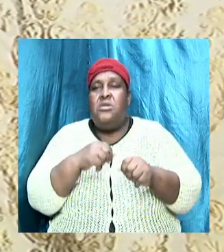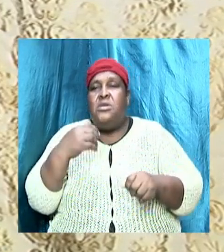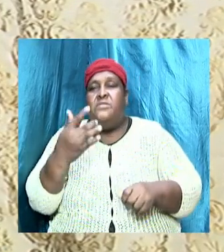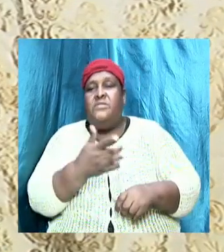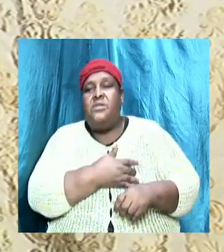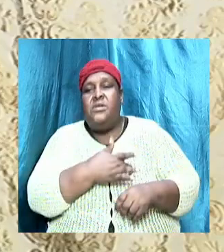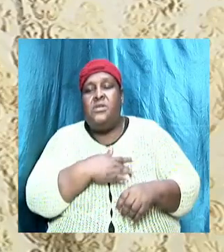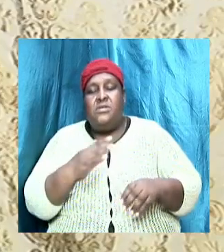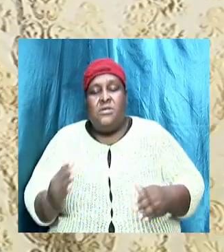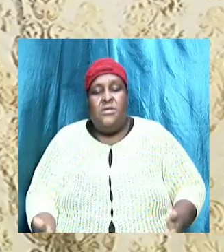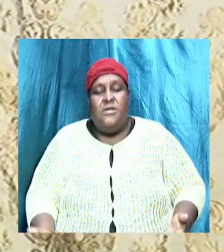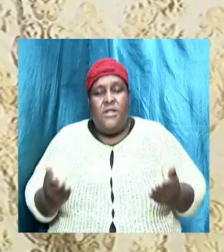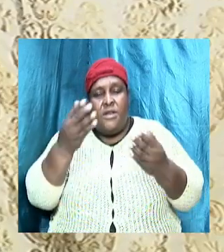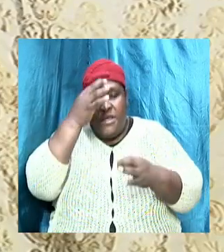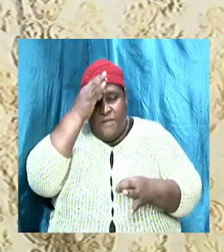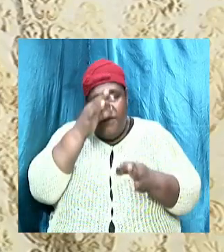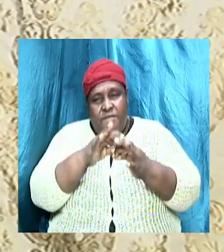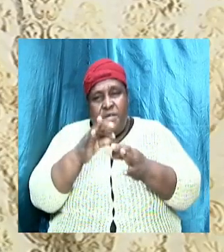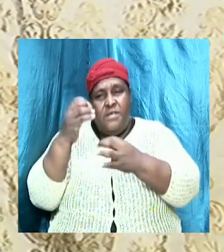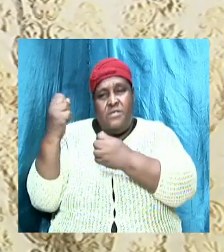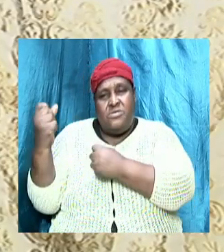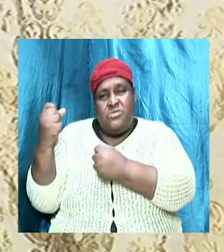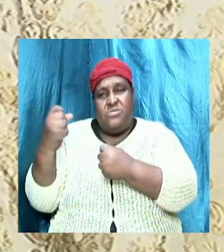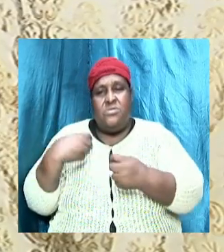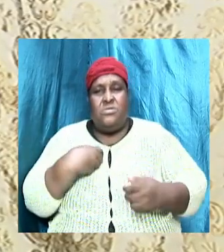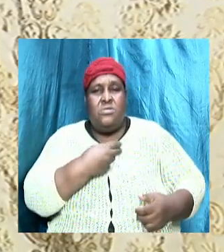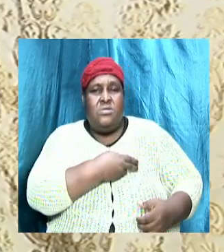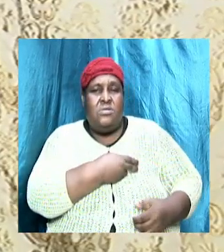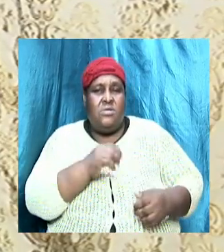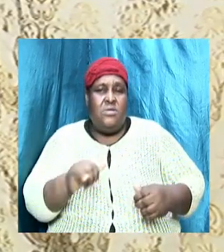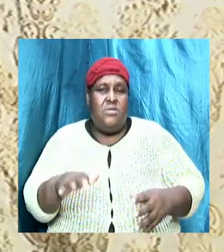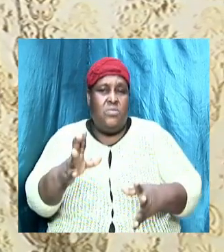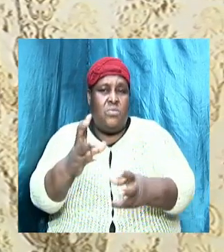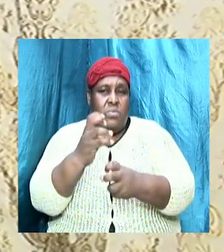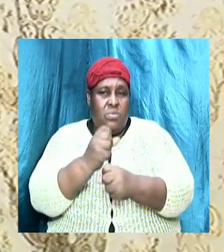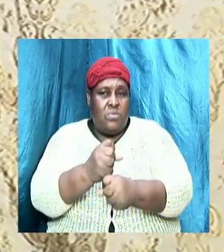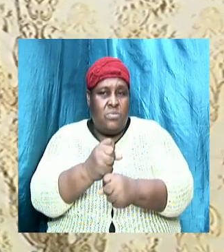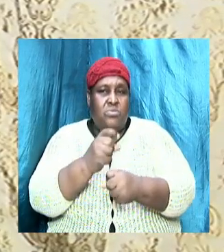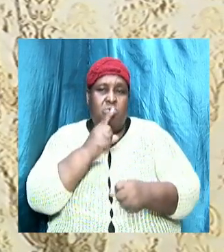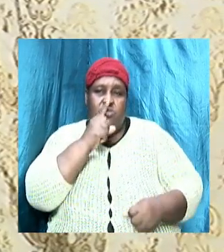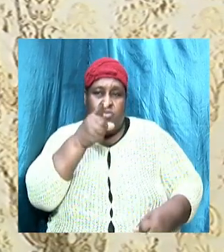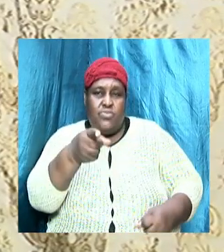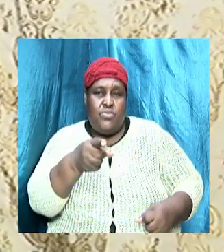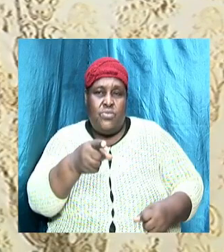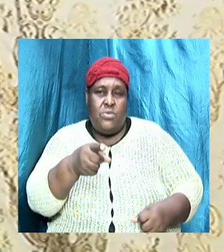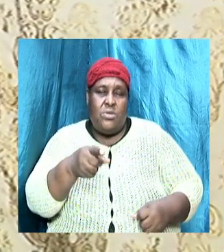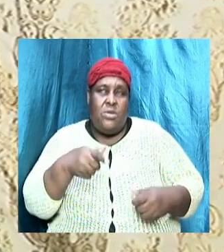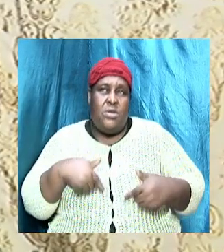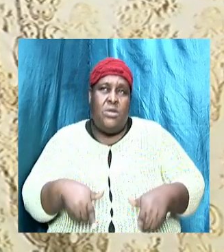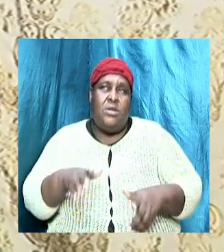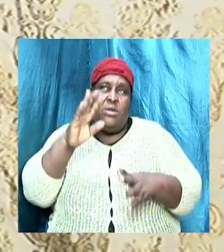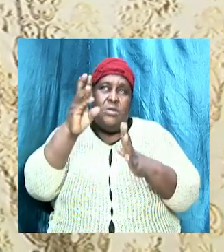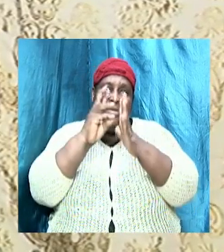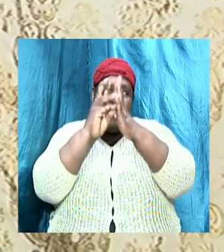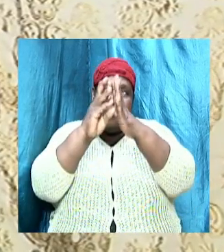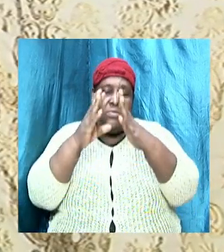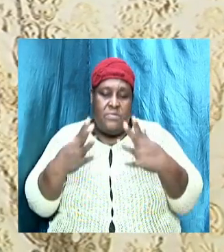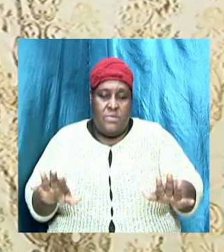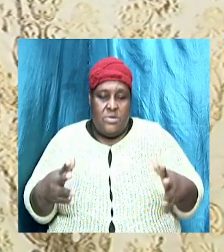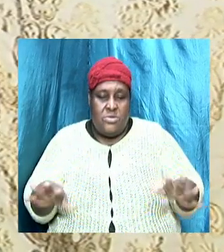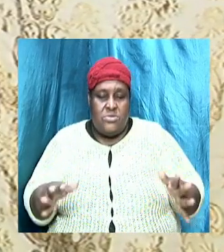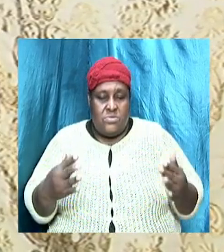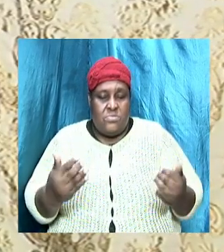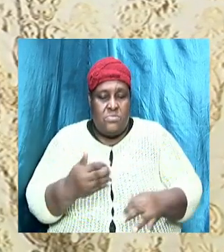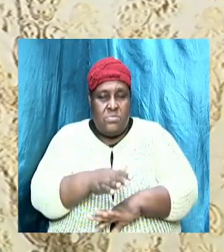our faith, strengthen us that we can hold on to truth. Let your will be done tonight as we